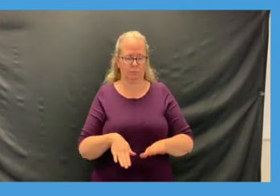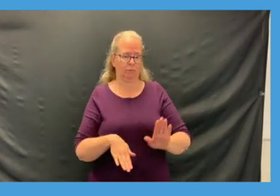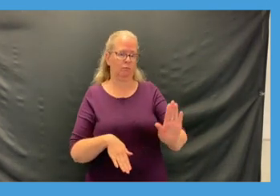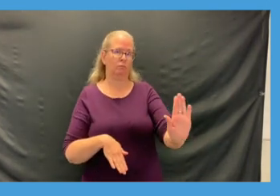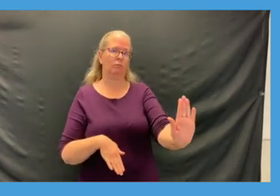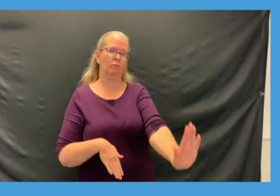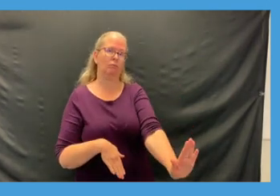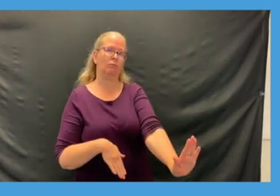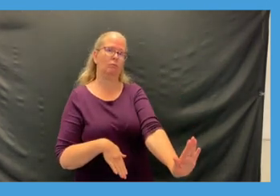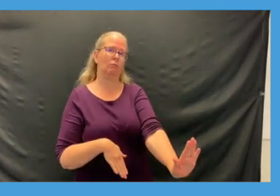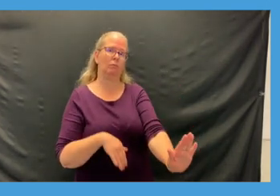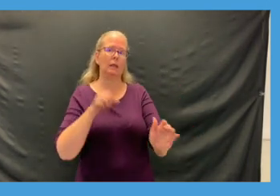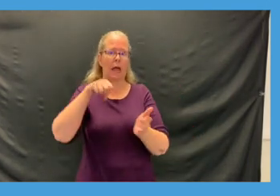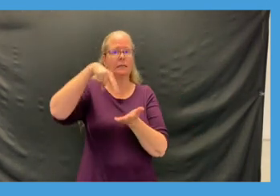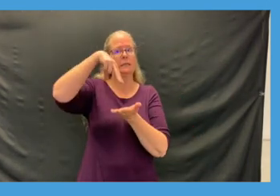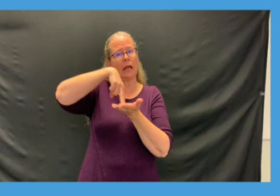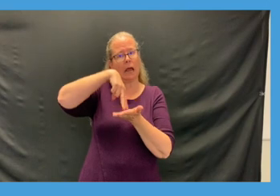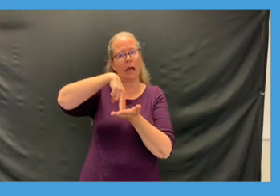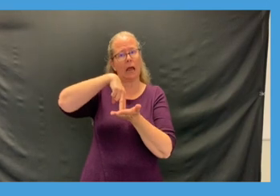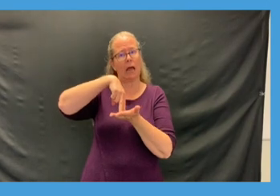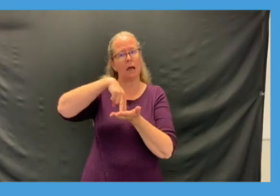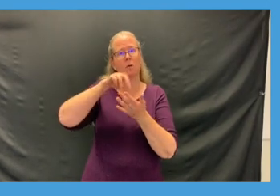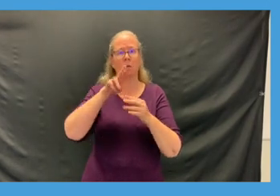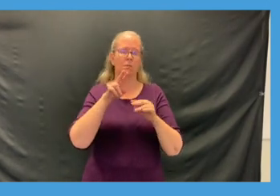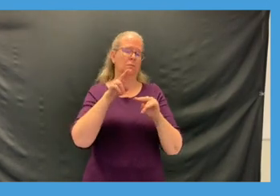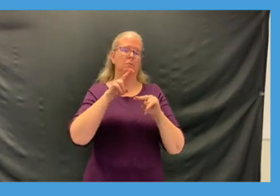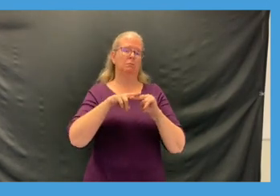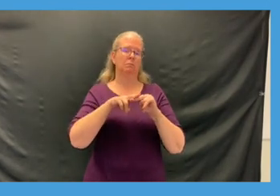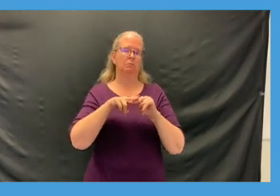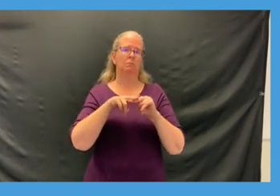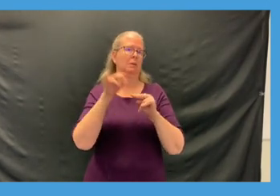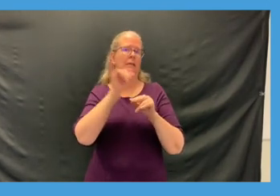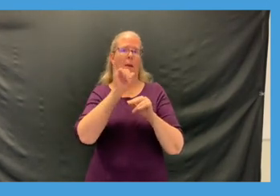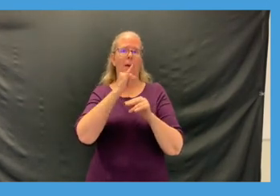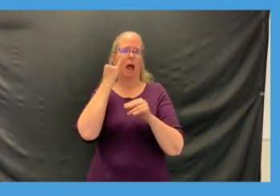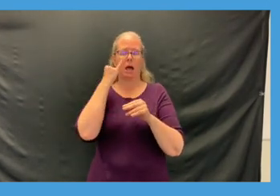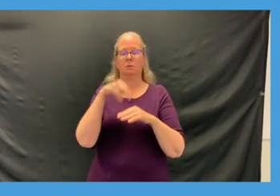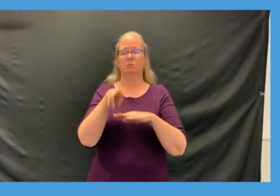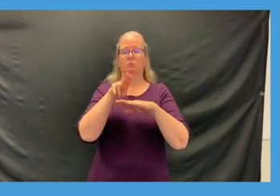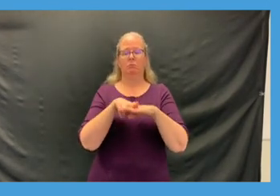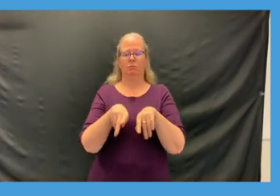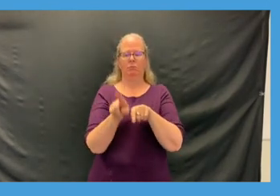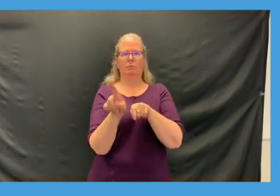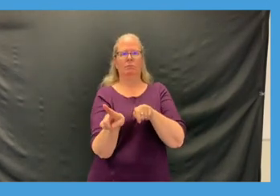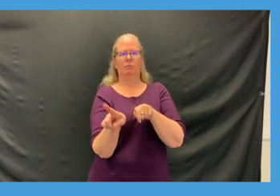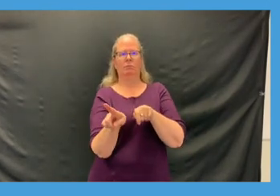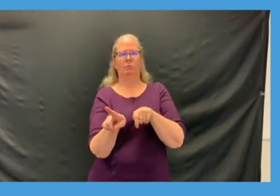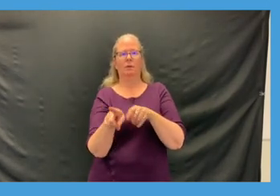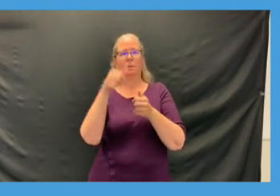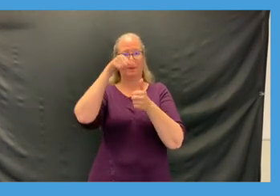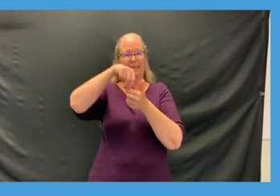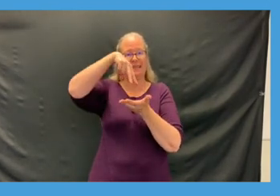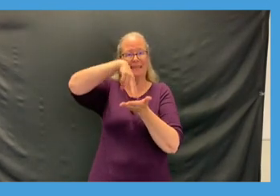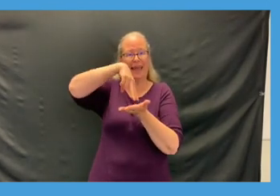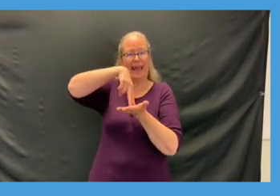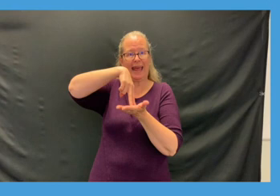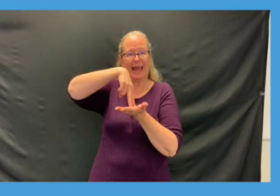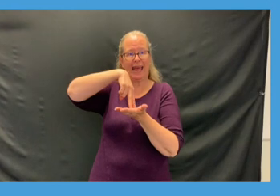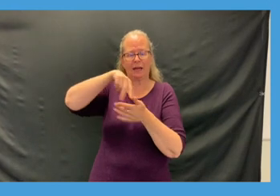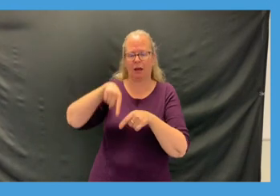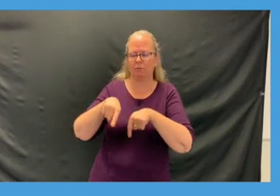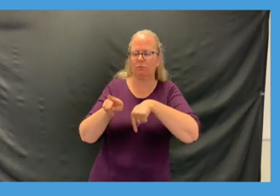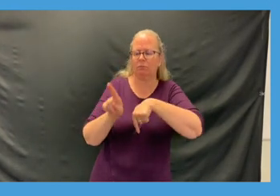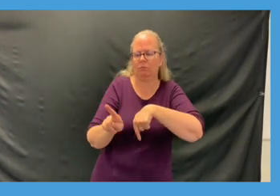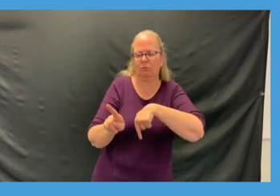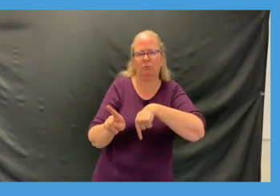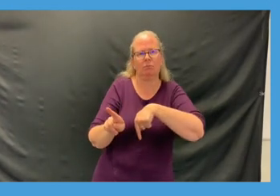other side so if you're sitting on the ground you're gonna have your other foot in reaching for your leg and if you're standing you're